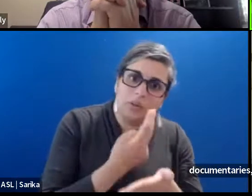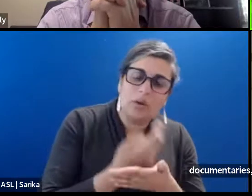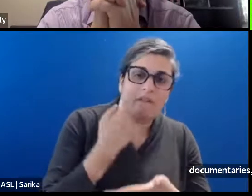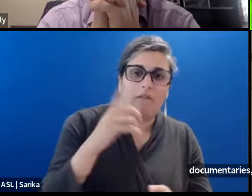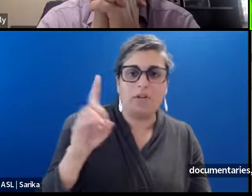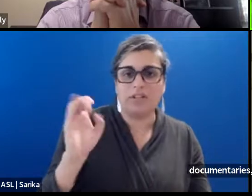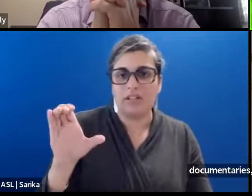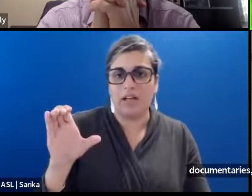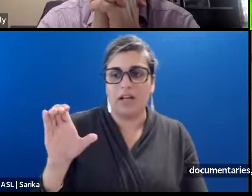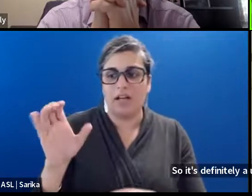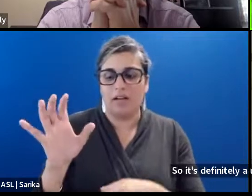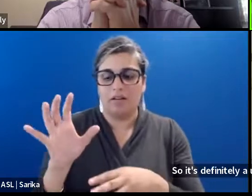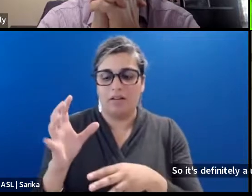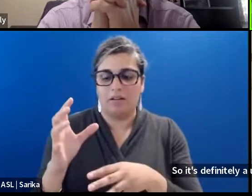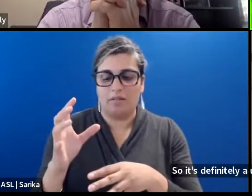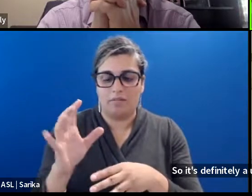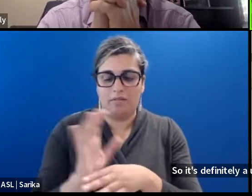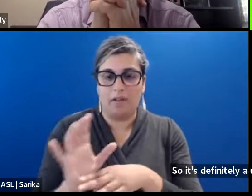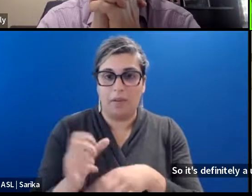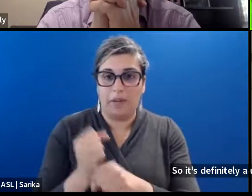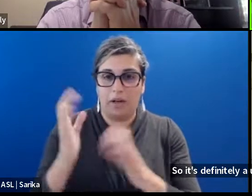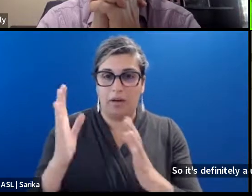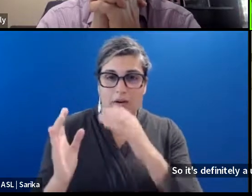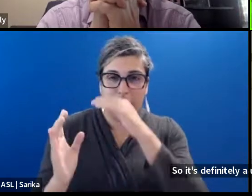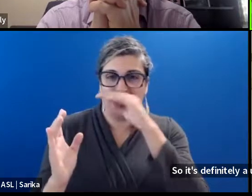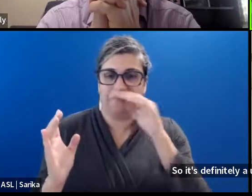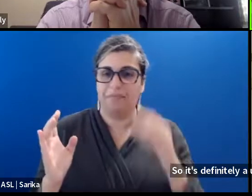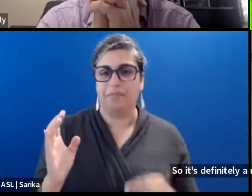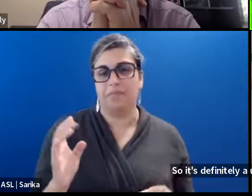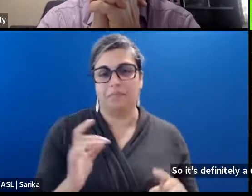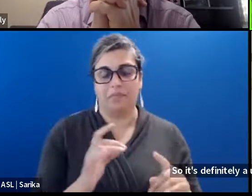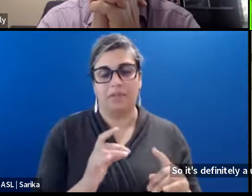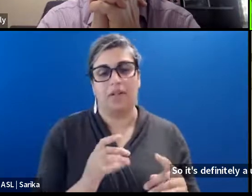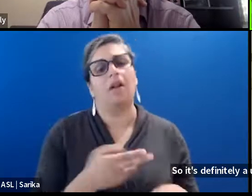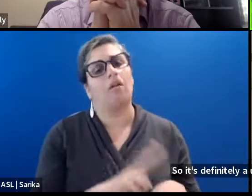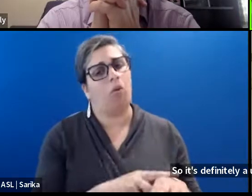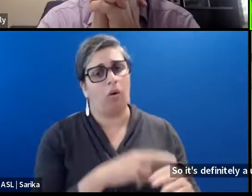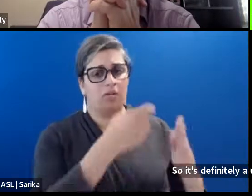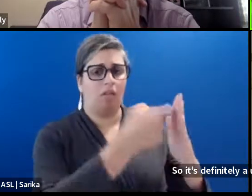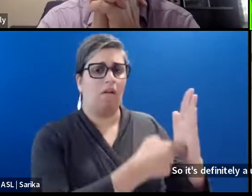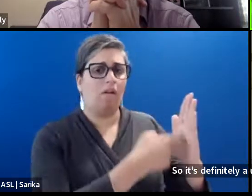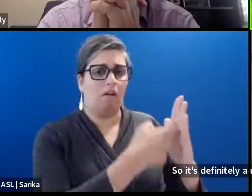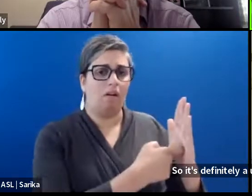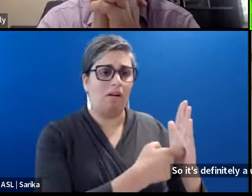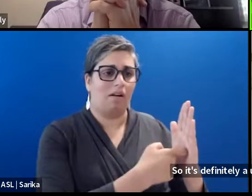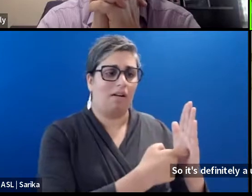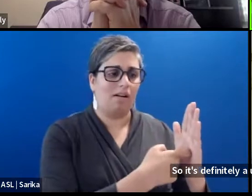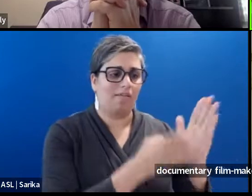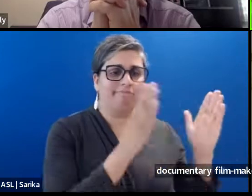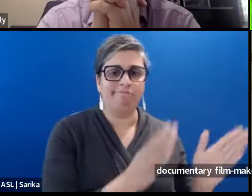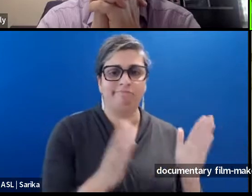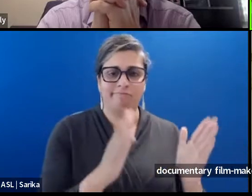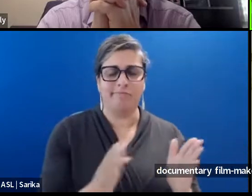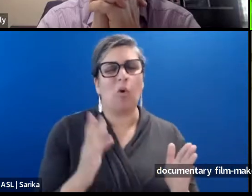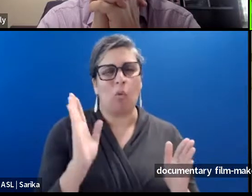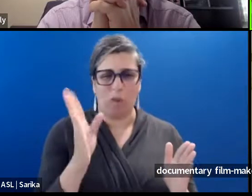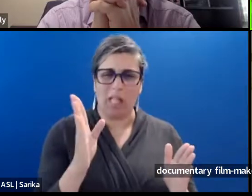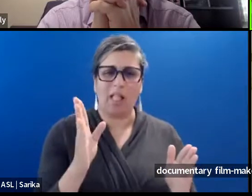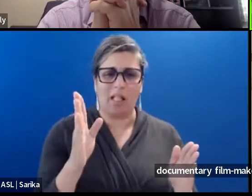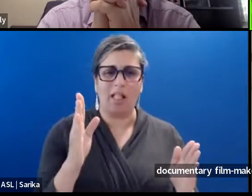documentary filmmaker. Um. And of course. The. The cost. Sort of. cost patterns. going to be a little different.